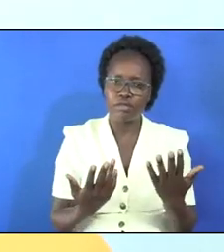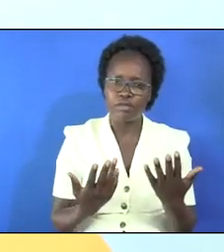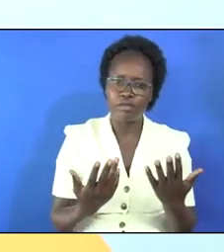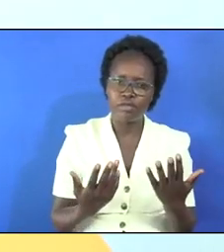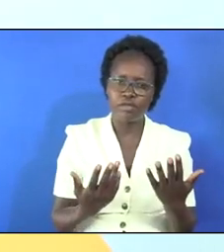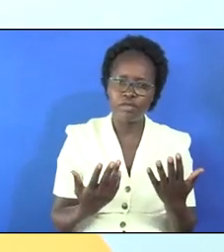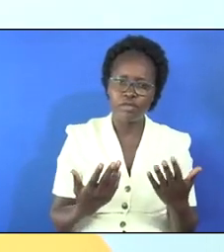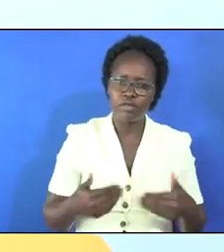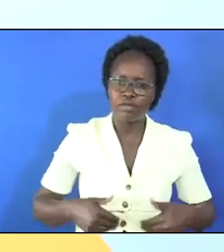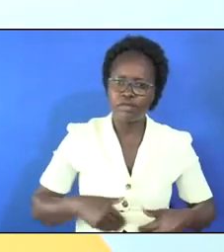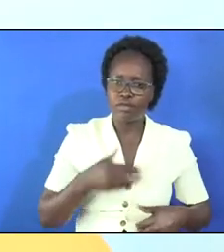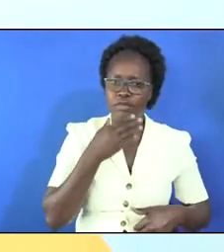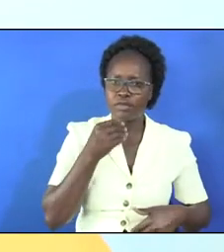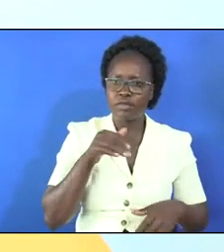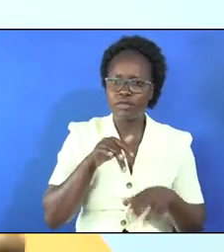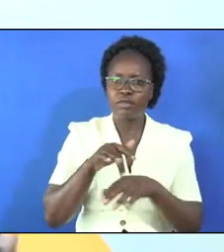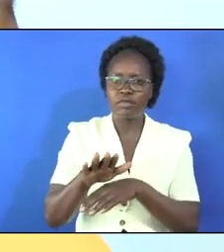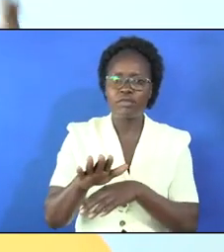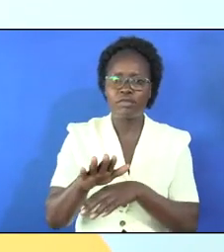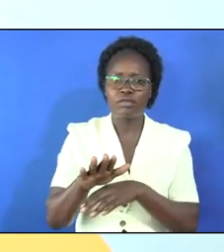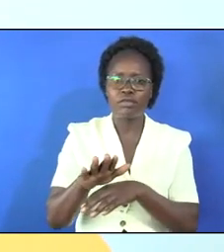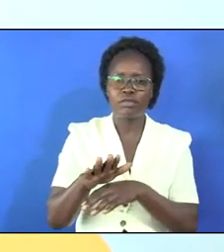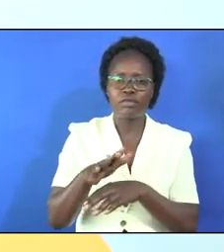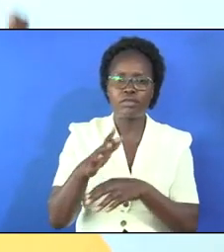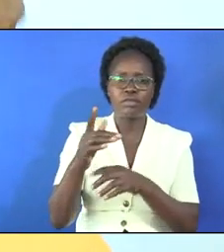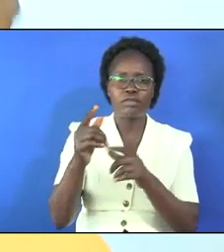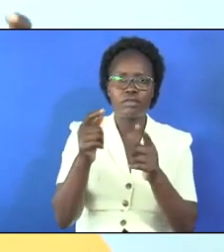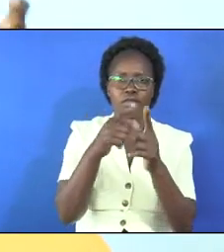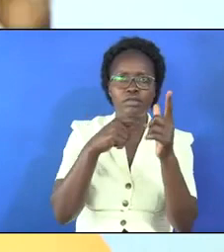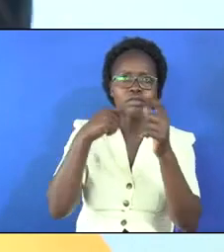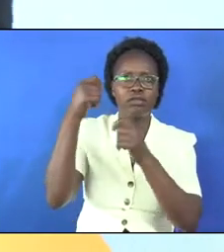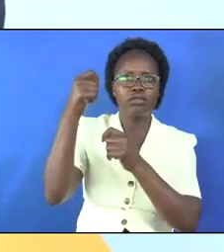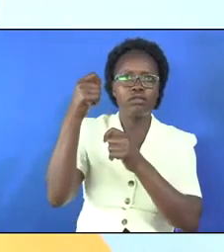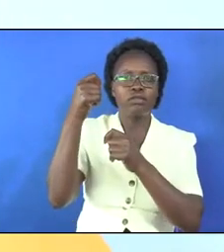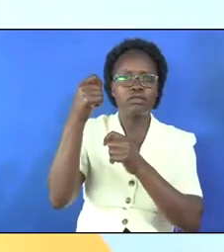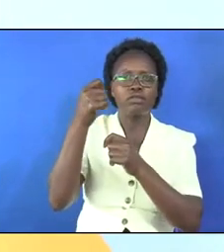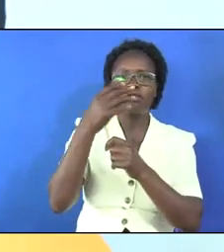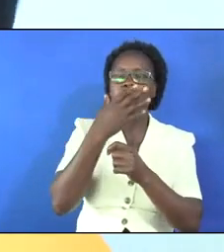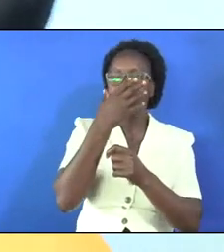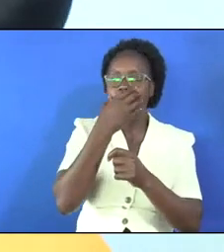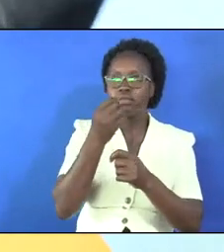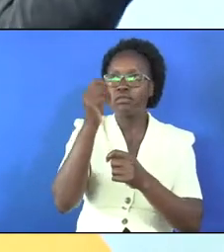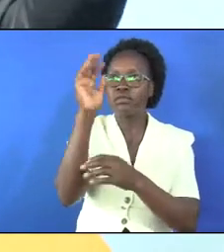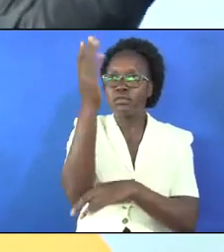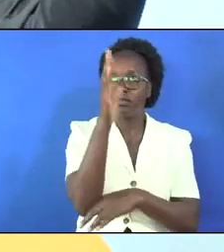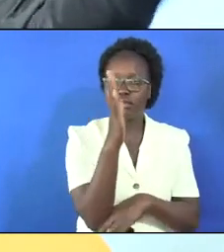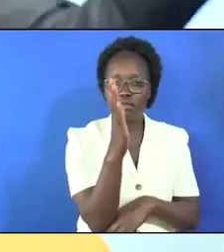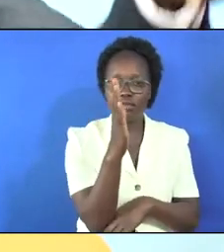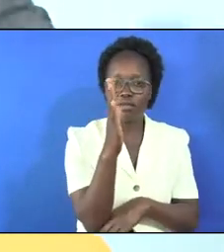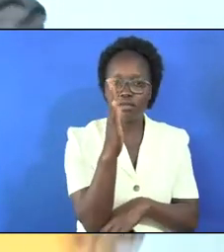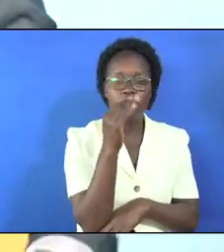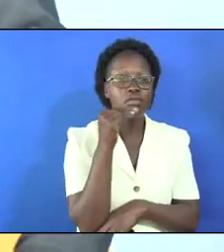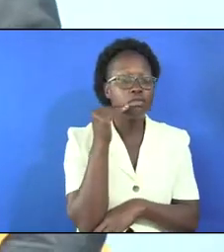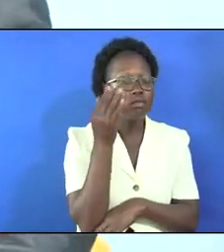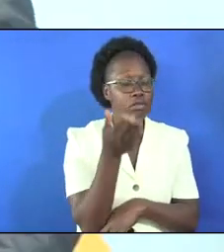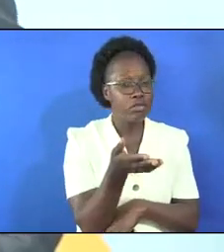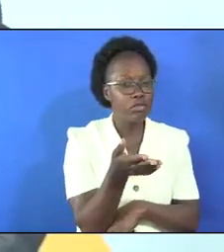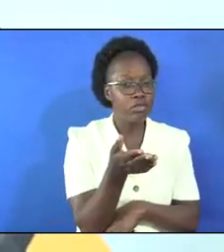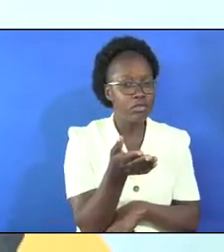the young man went took a rope climbed a mango tree just in the compound